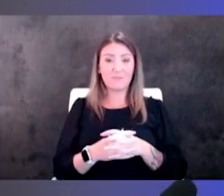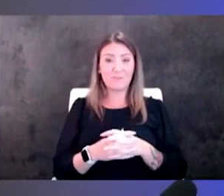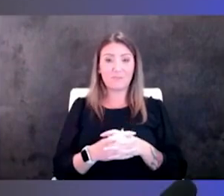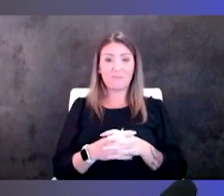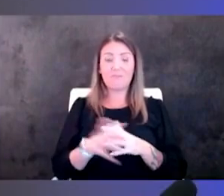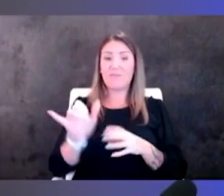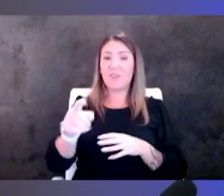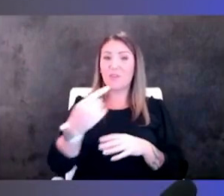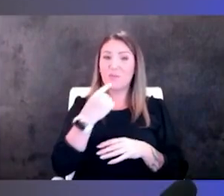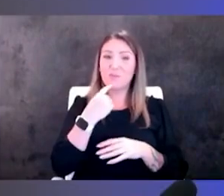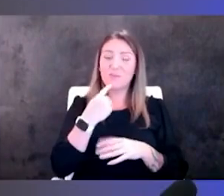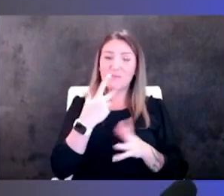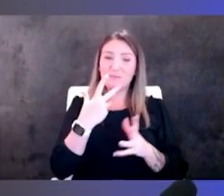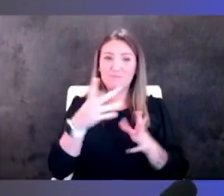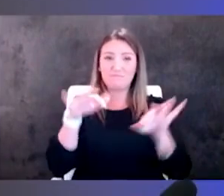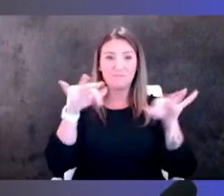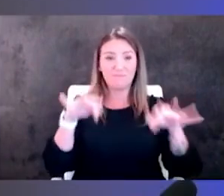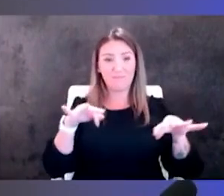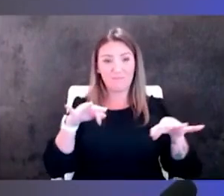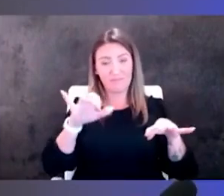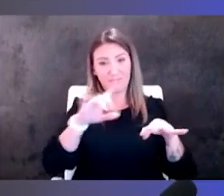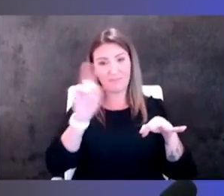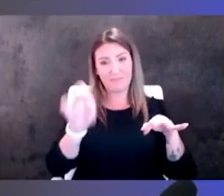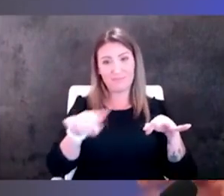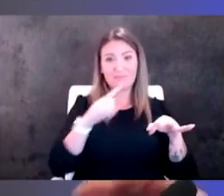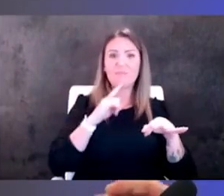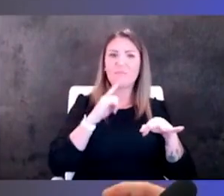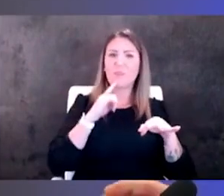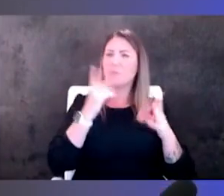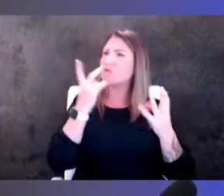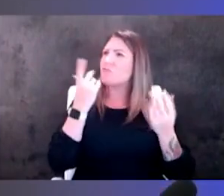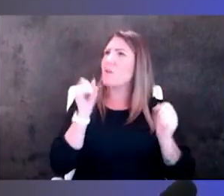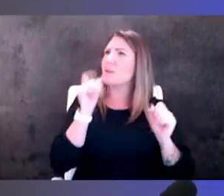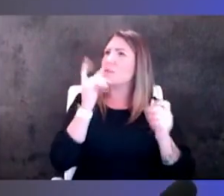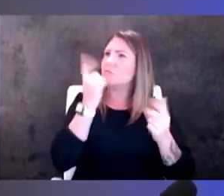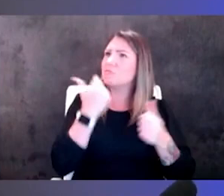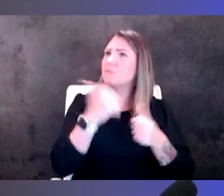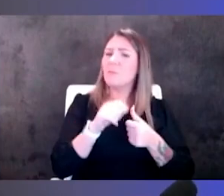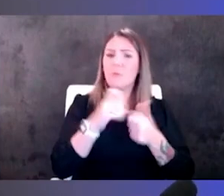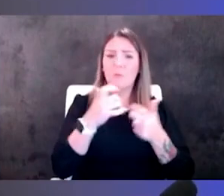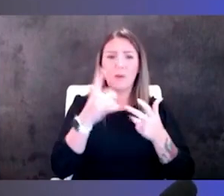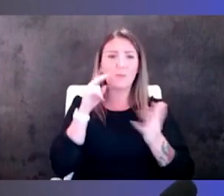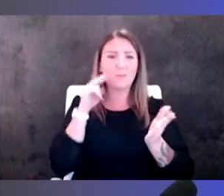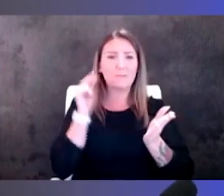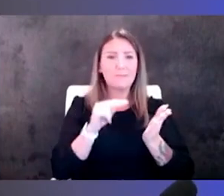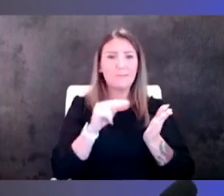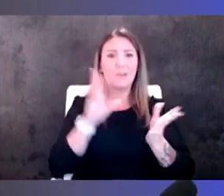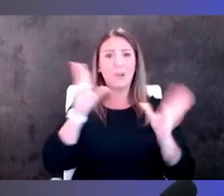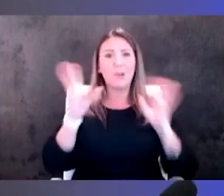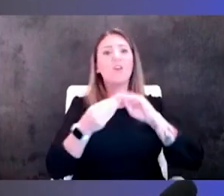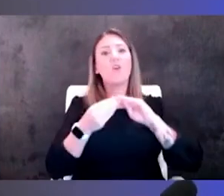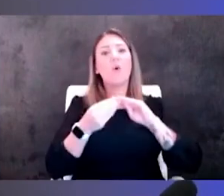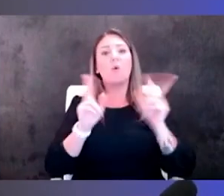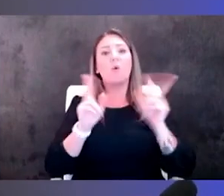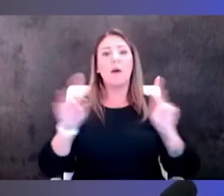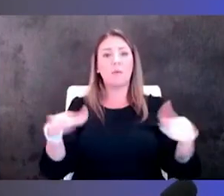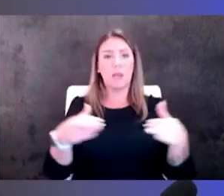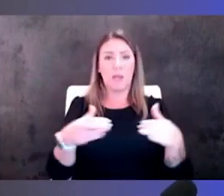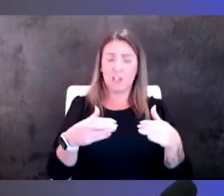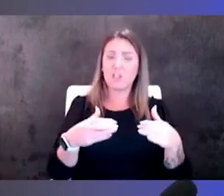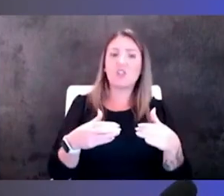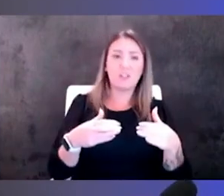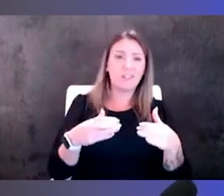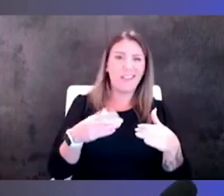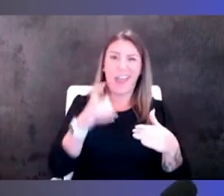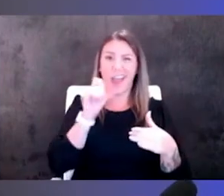to to explain uh that question i was sitting there trying to remember what i was looking at yesterday it's probably total population yeah because know we took kids in there we're not that high